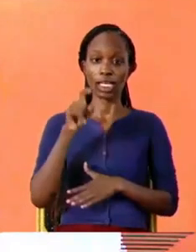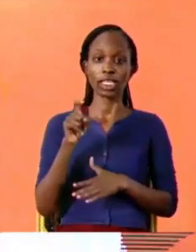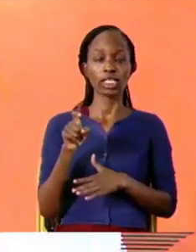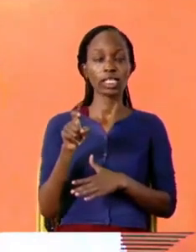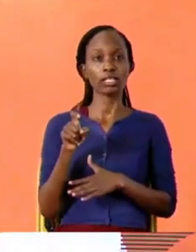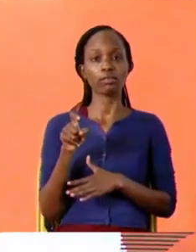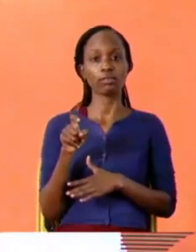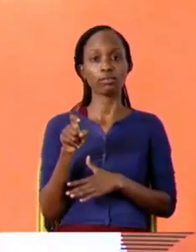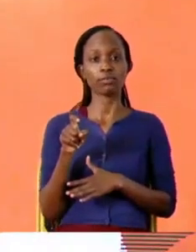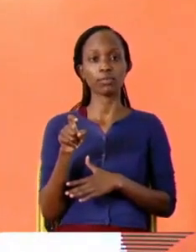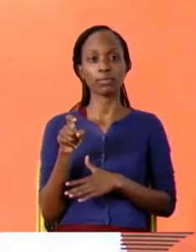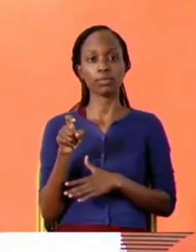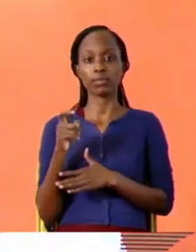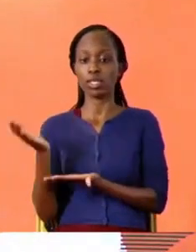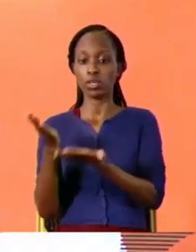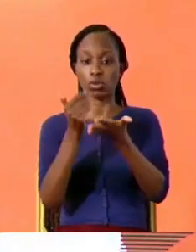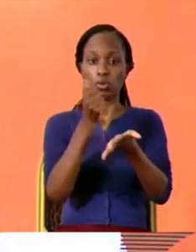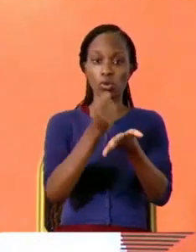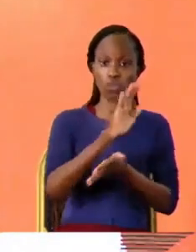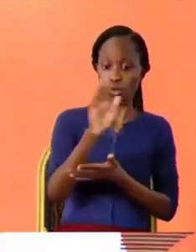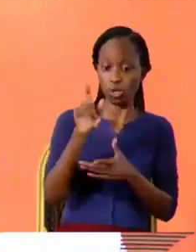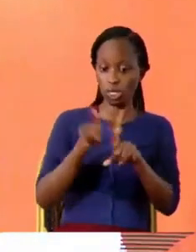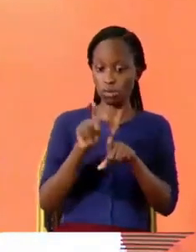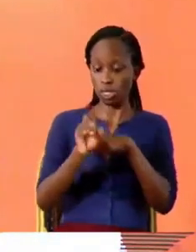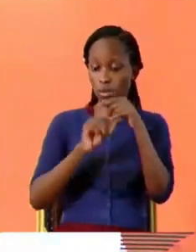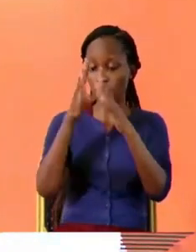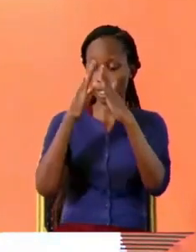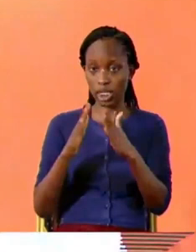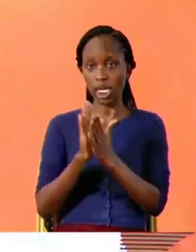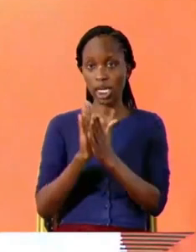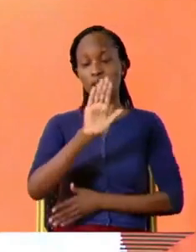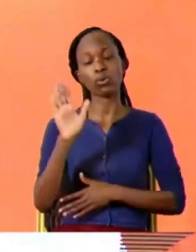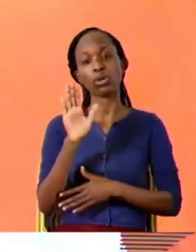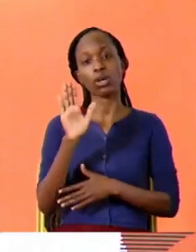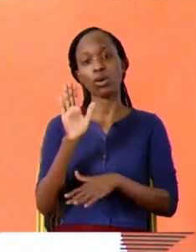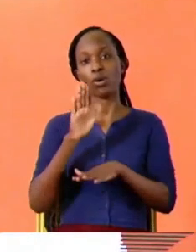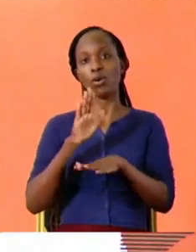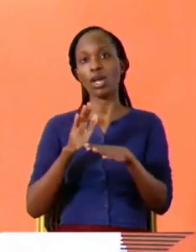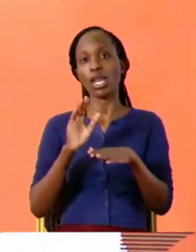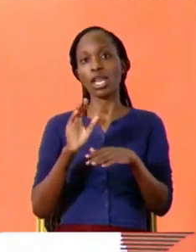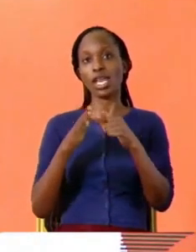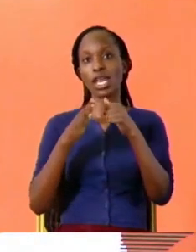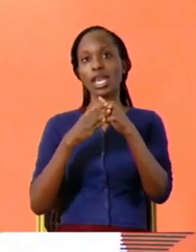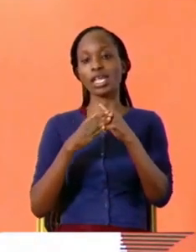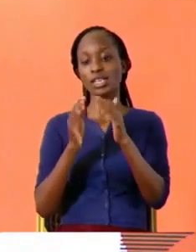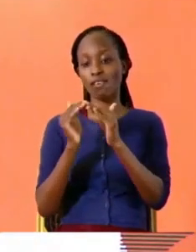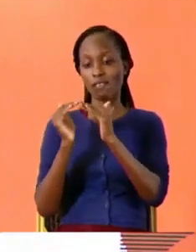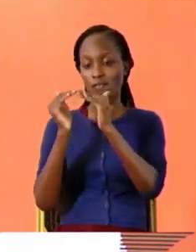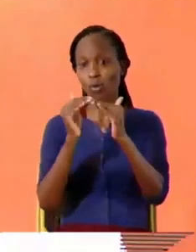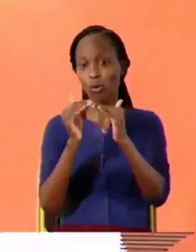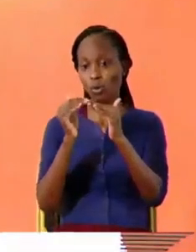to your office as a media house and you are on ninth floor of a building